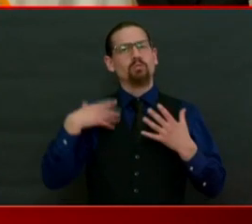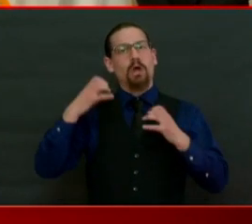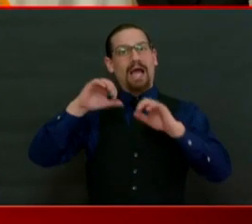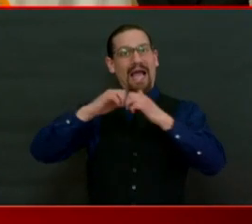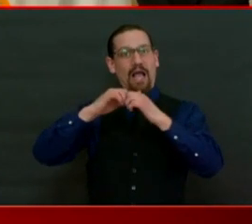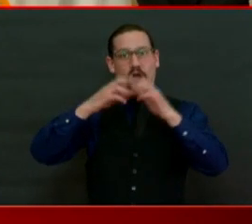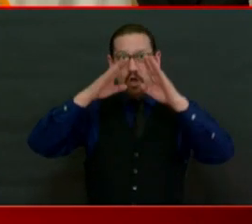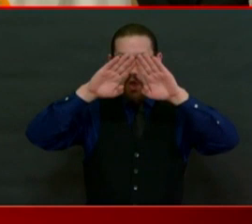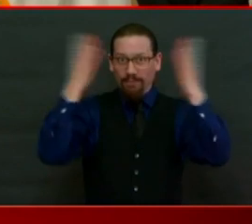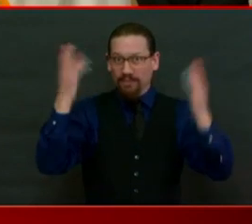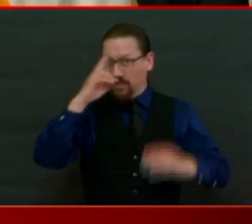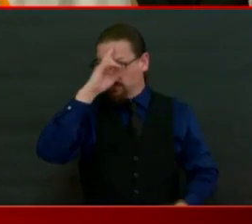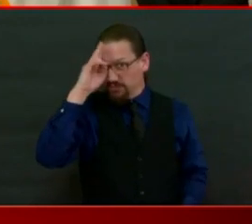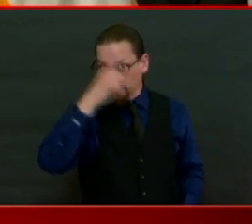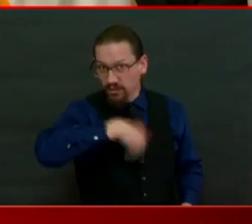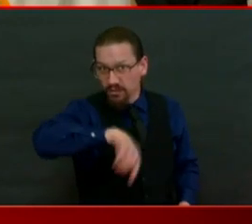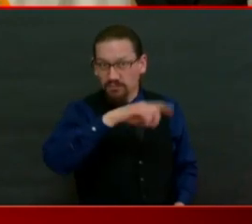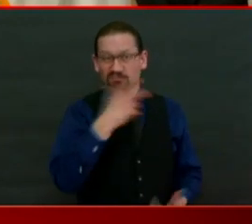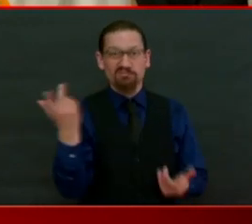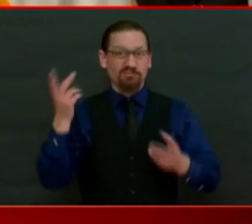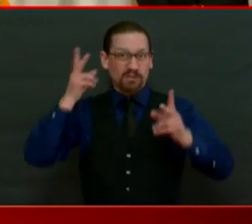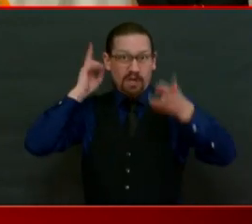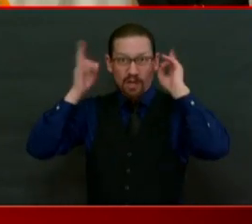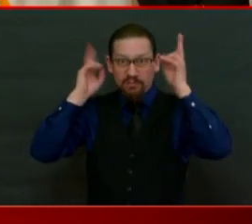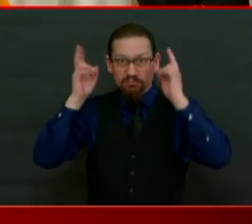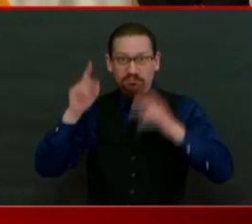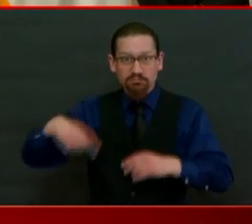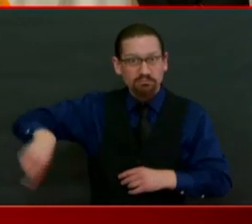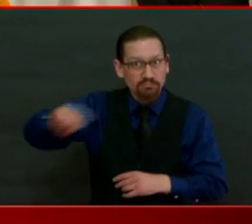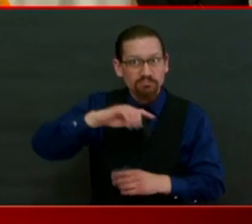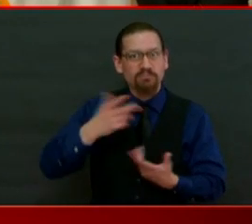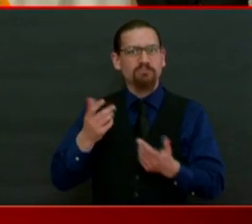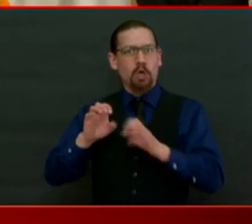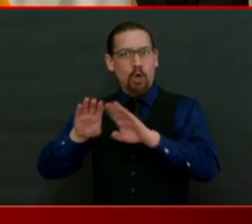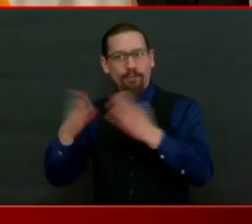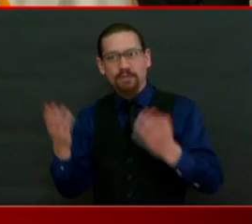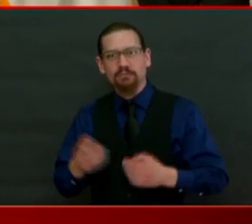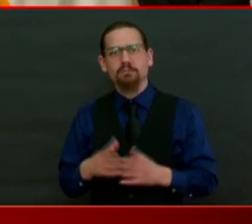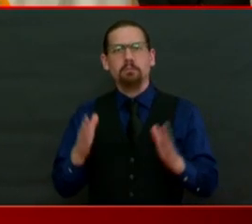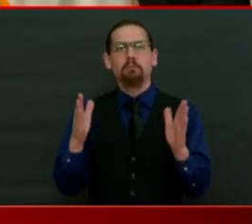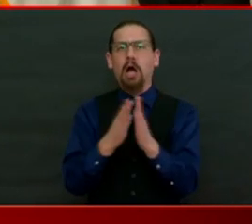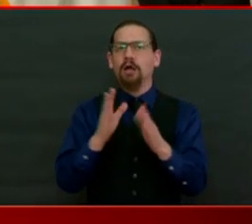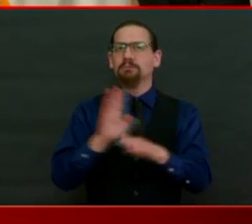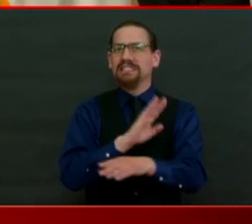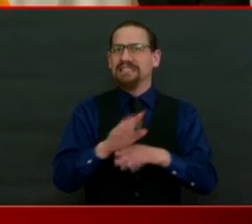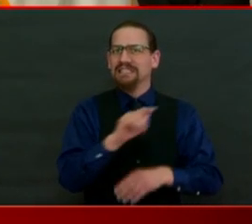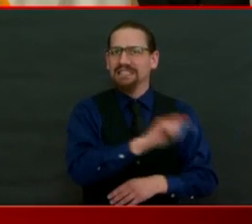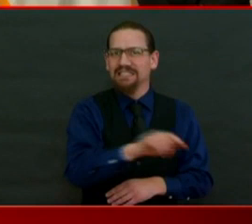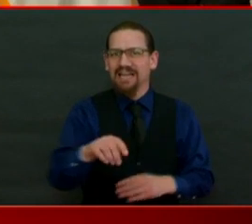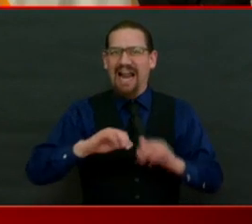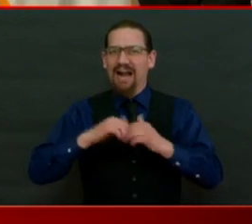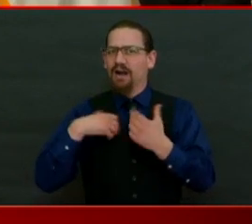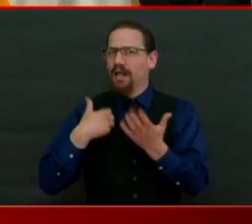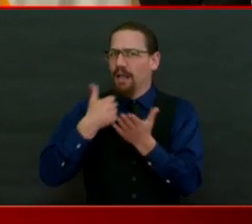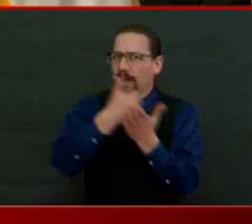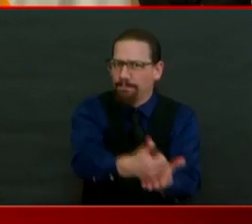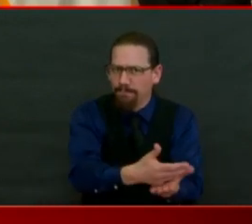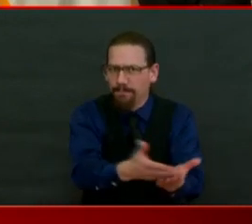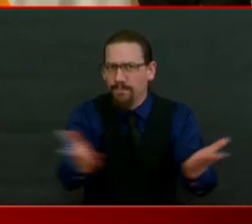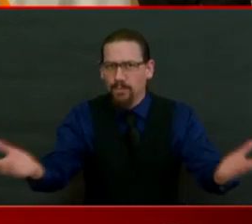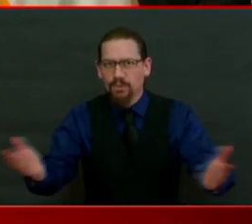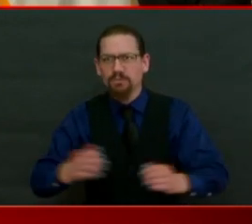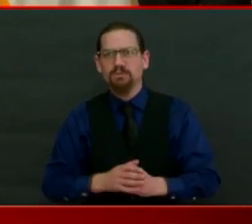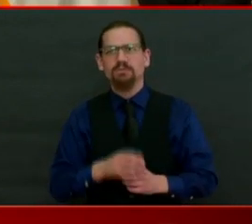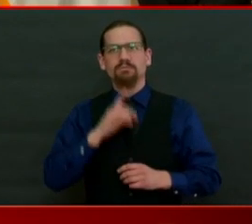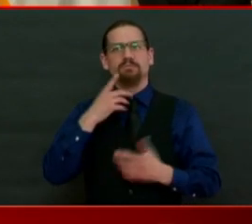how to get money into the pockets of small businesses today to roll out this new PPP